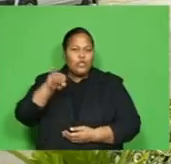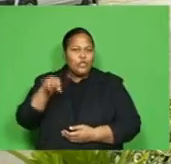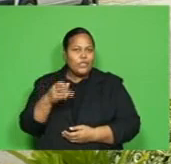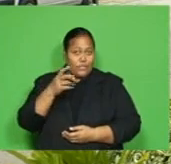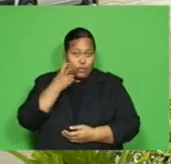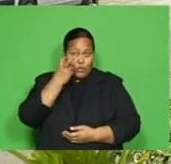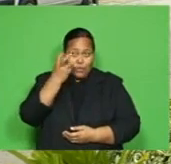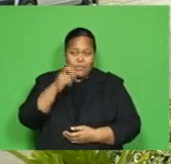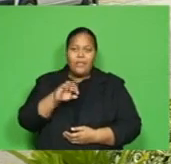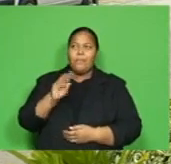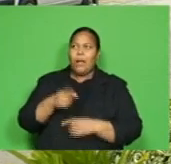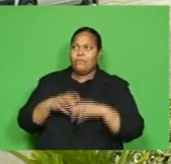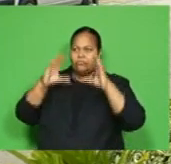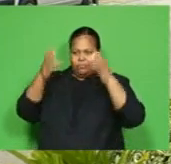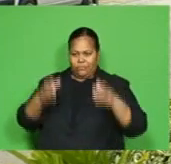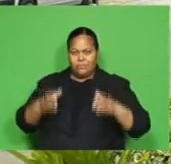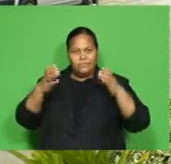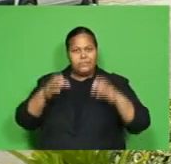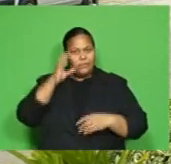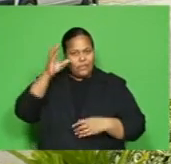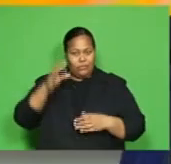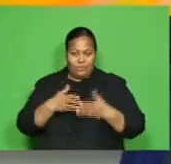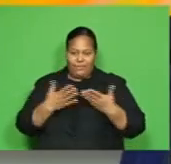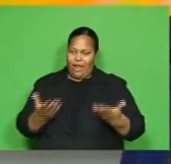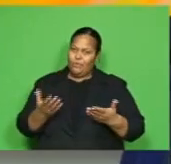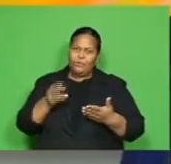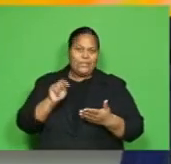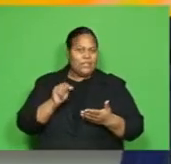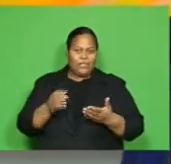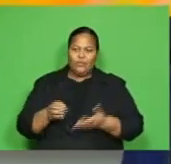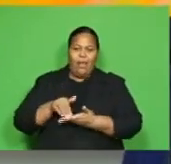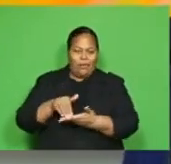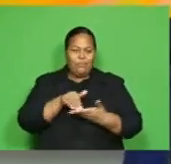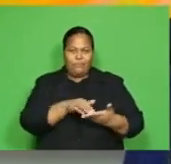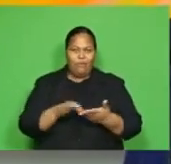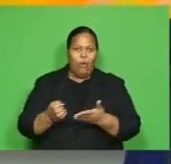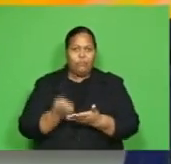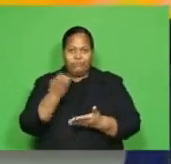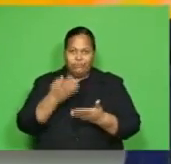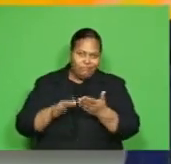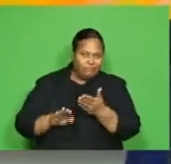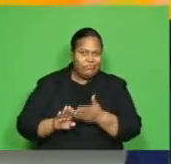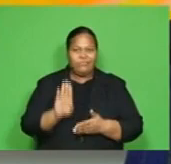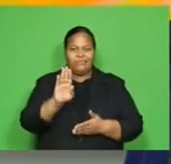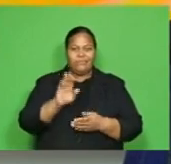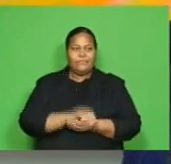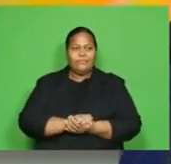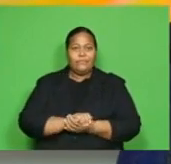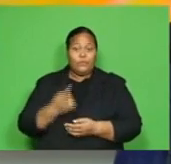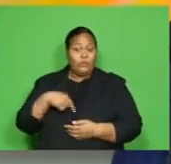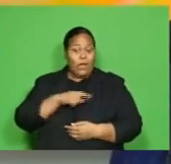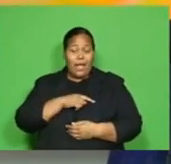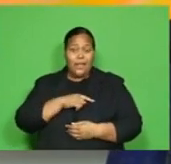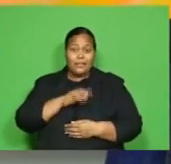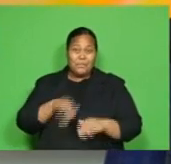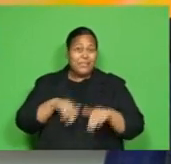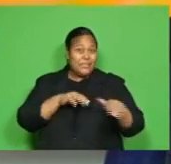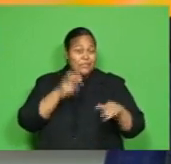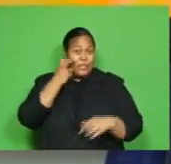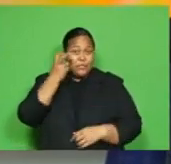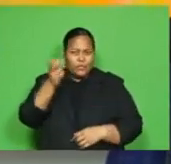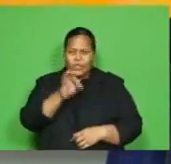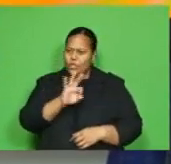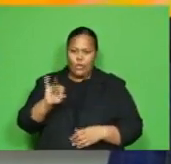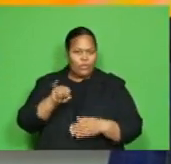of the economic turmoil. As we Fijians start taking part in tourism, we're supporting not just our local